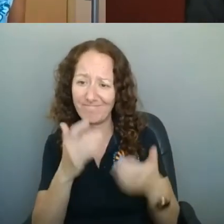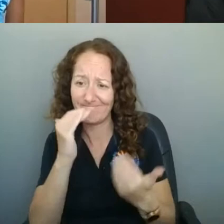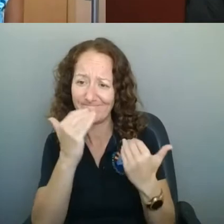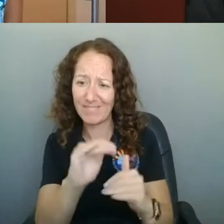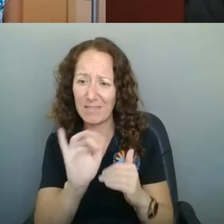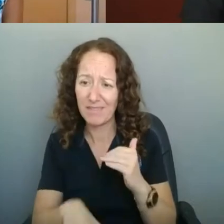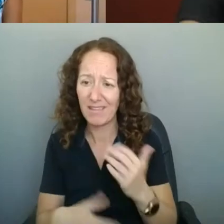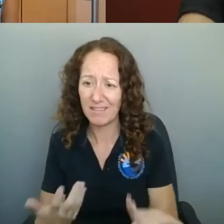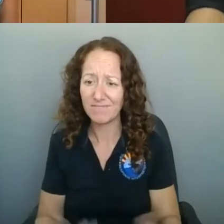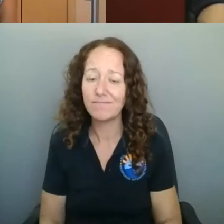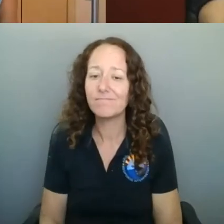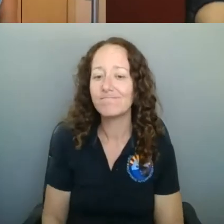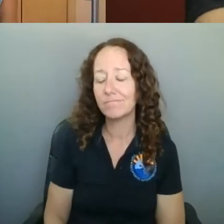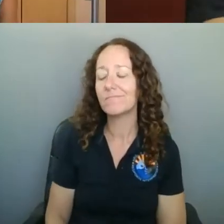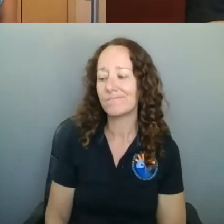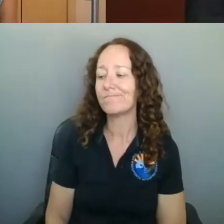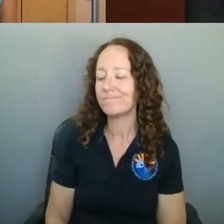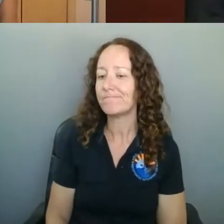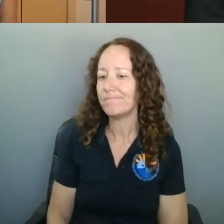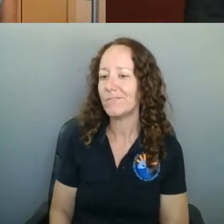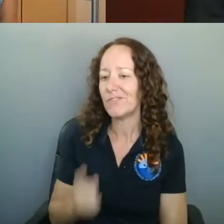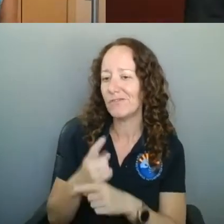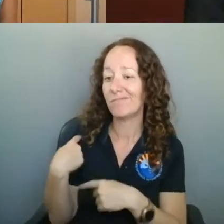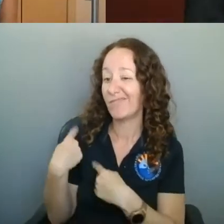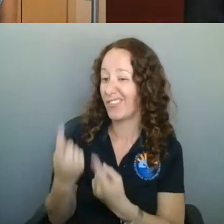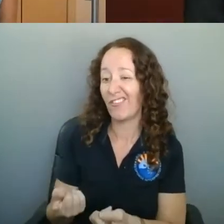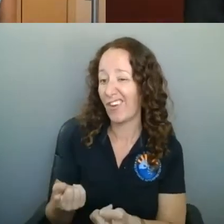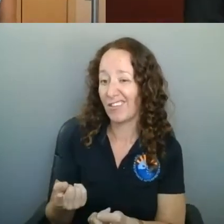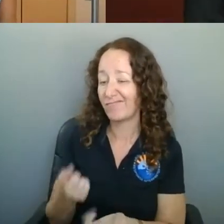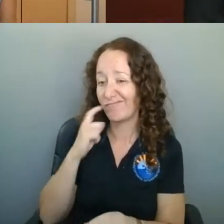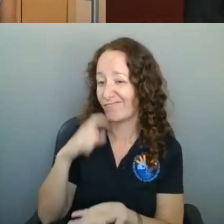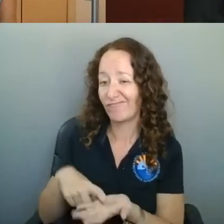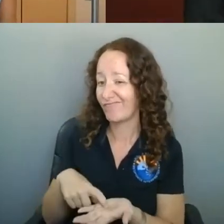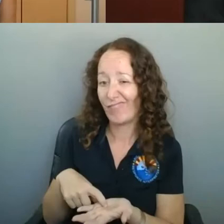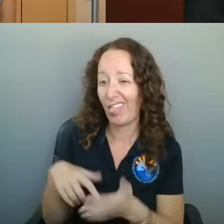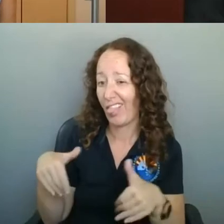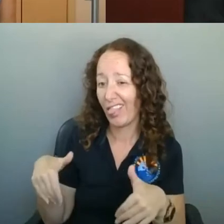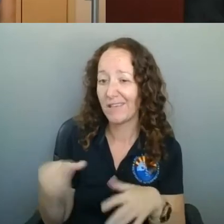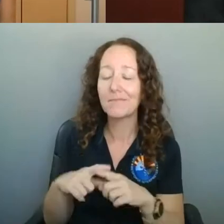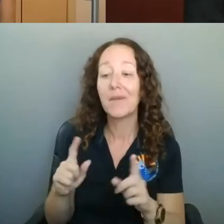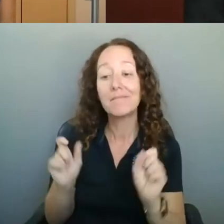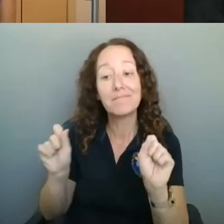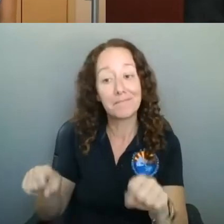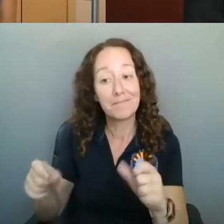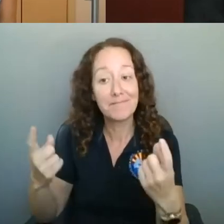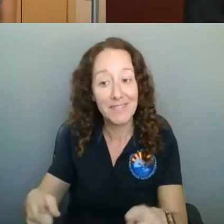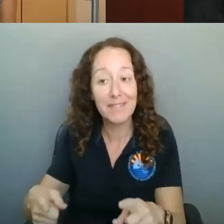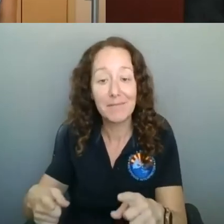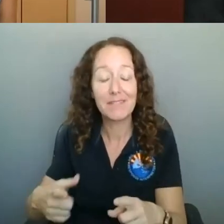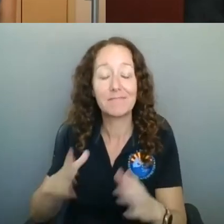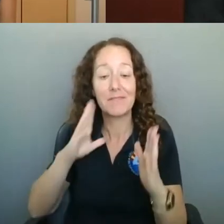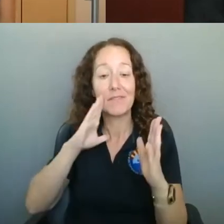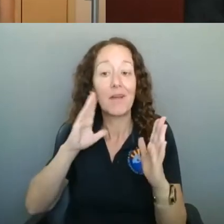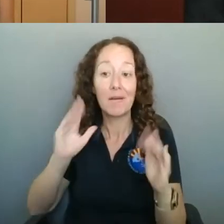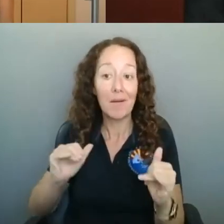Yeah, so far, that's not necessarily what we're seeing. But it could, I mean, we could get there. And hopefully, you know, what I hope that we